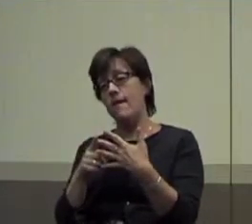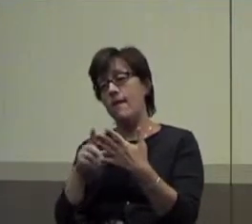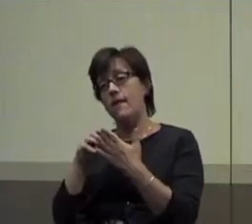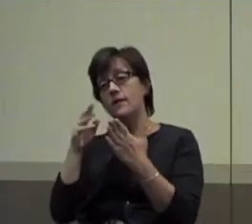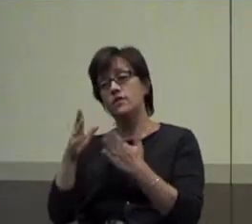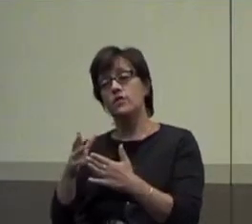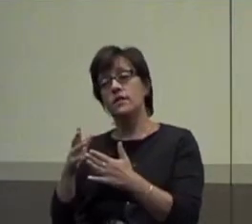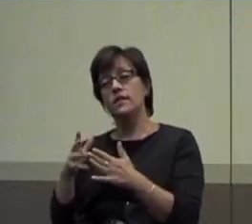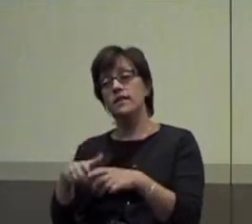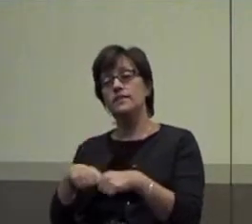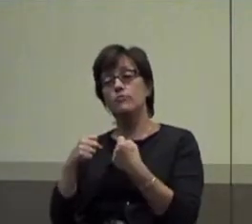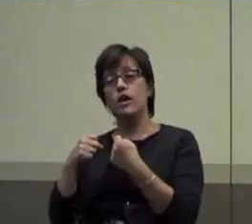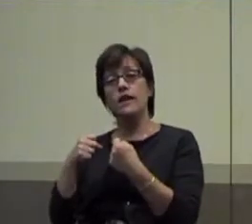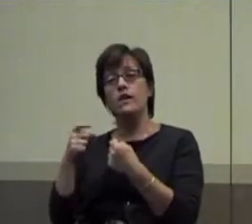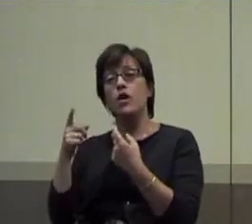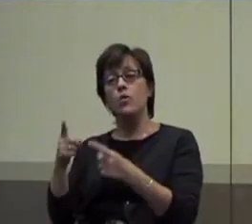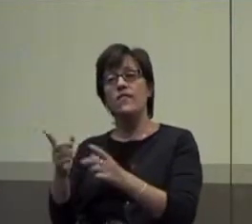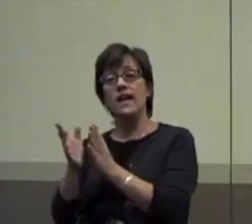when asking appropriately?